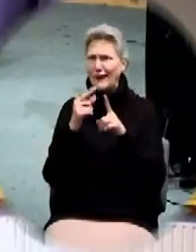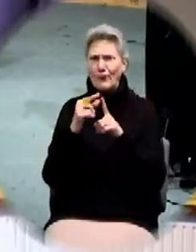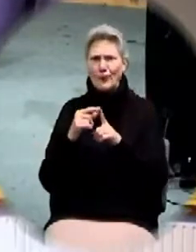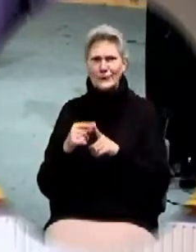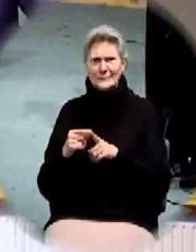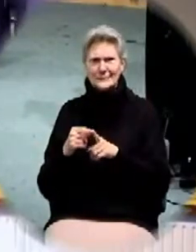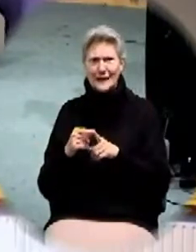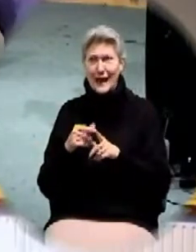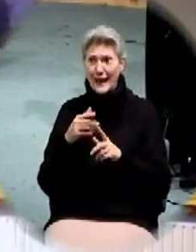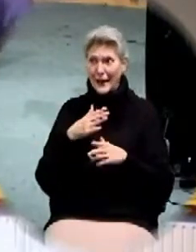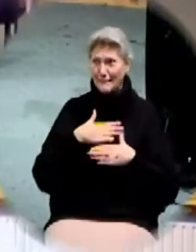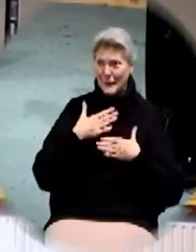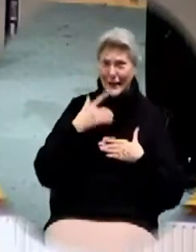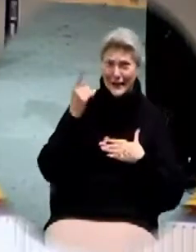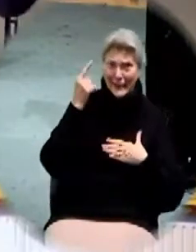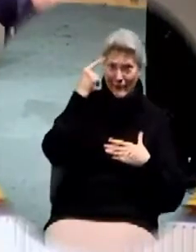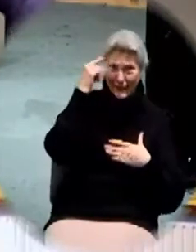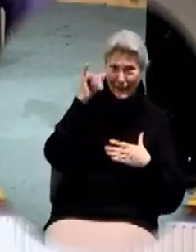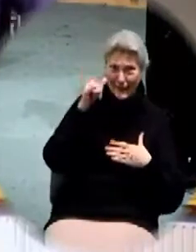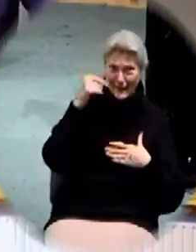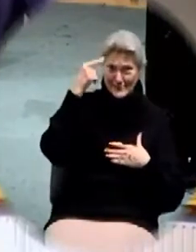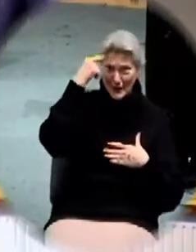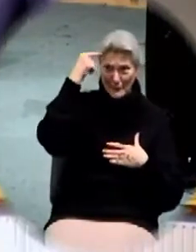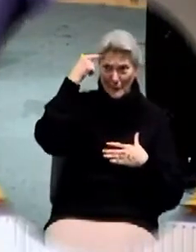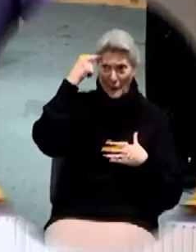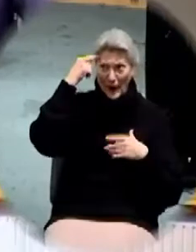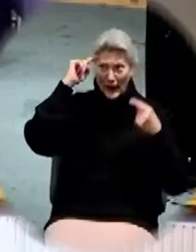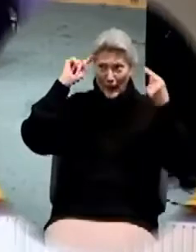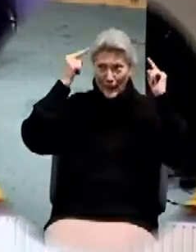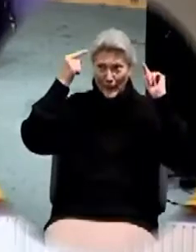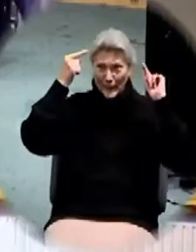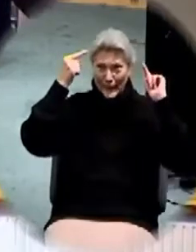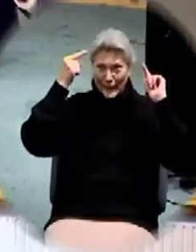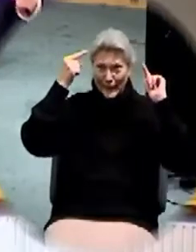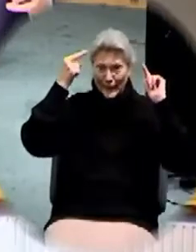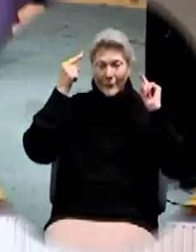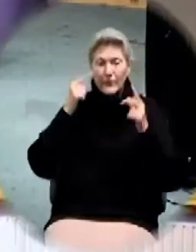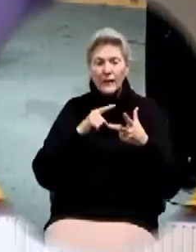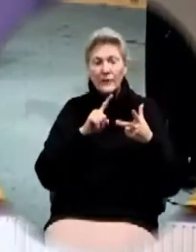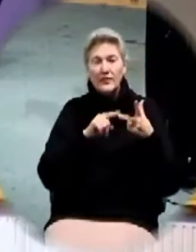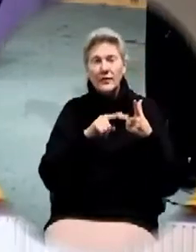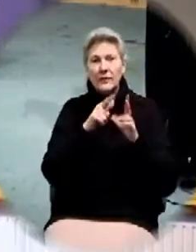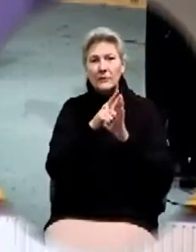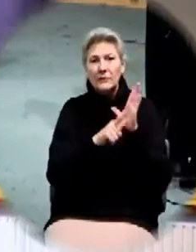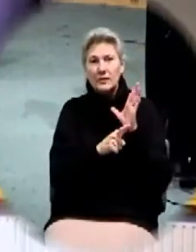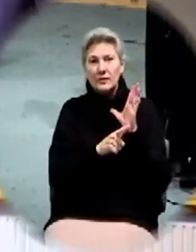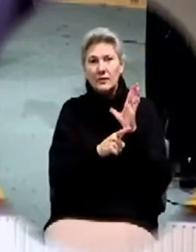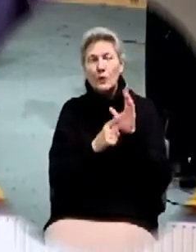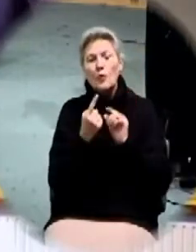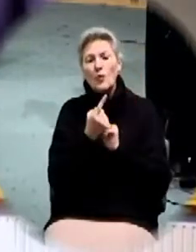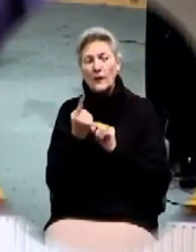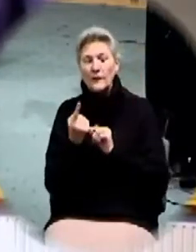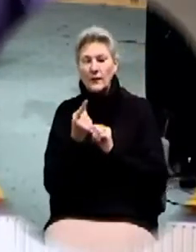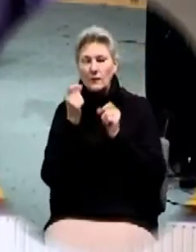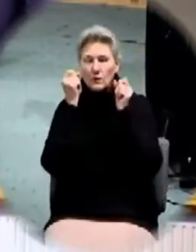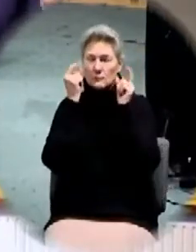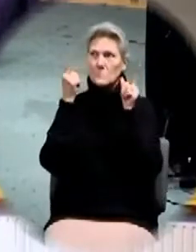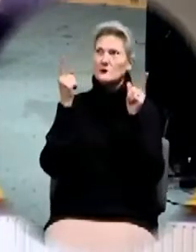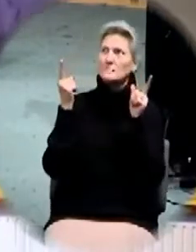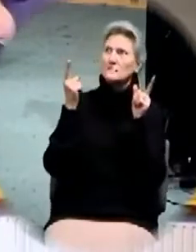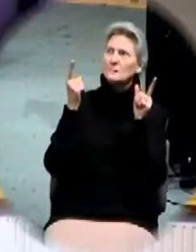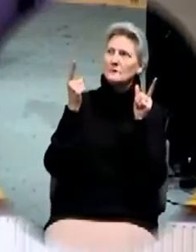I'm glad he thought of that because that makes my brain hurt. The third law is one that woke me up